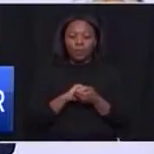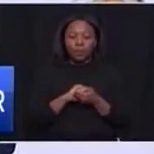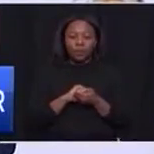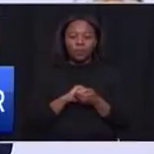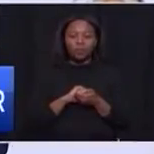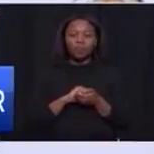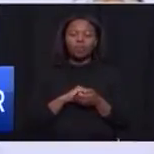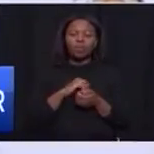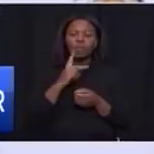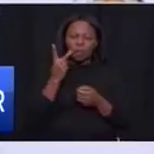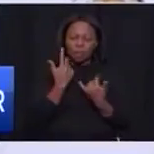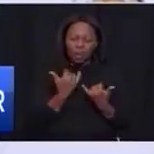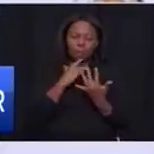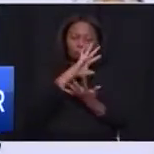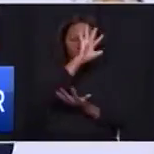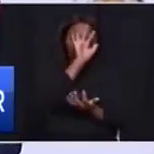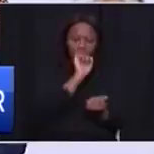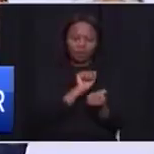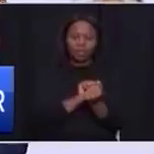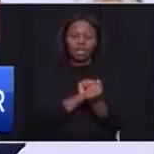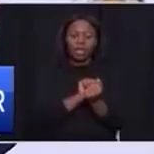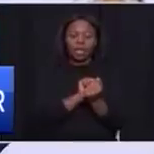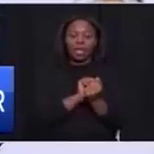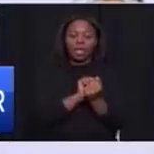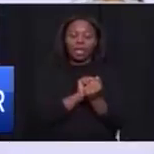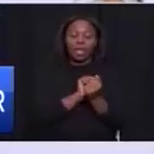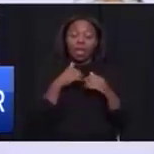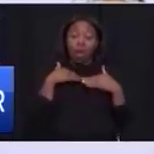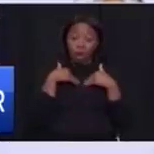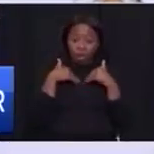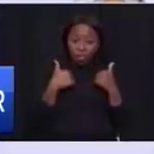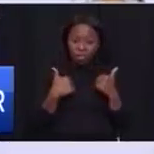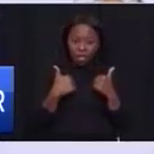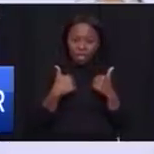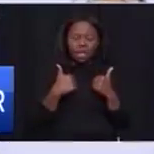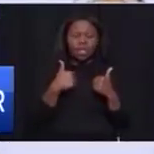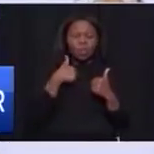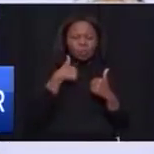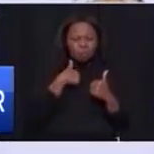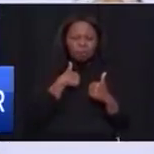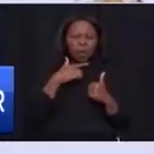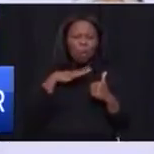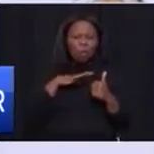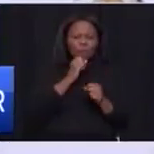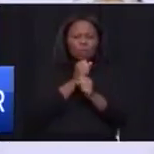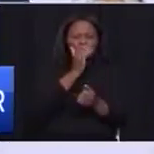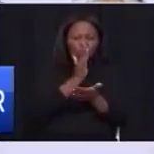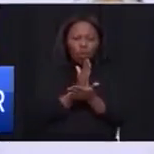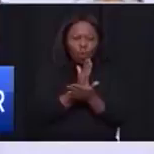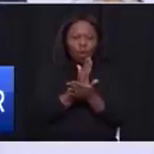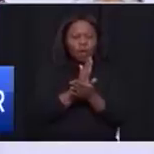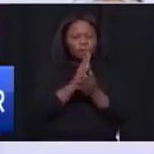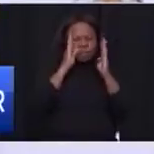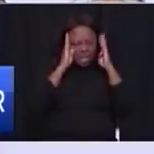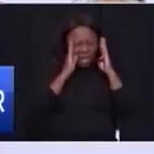I want to conclude on health by talking firstly about mental health care. We want to ensure that there's greater attention